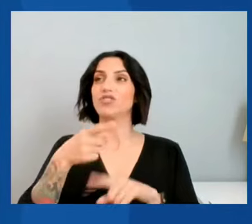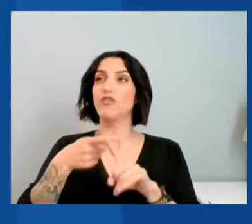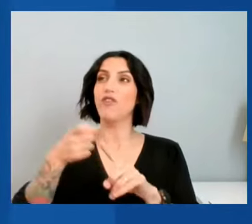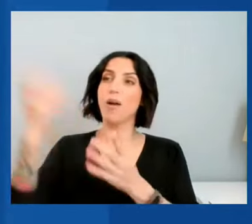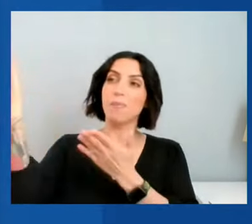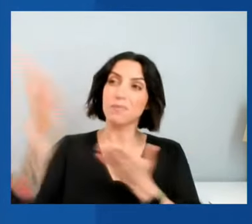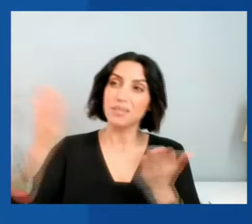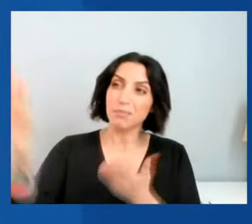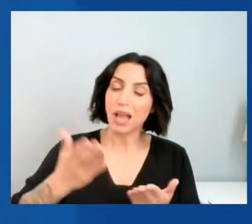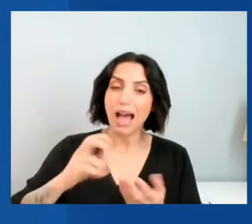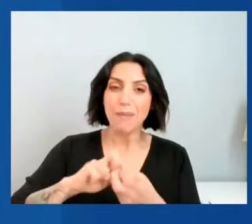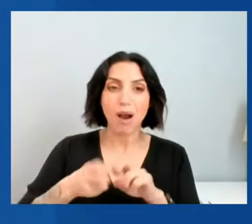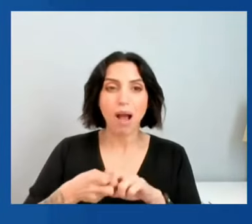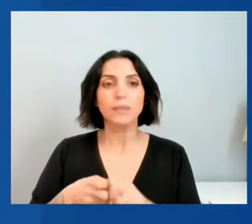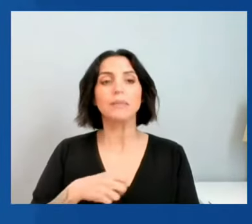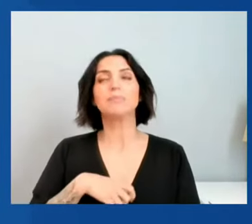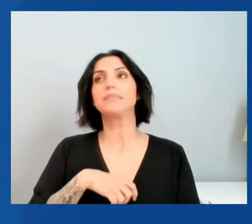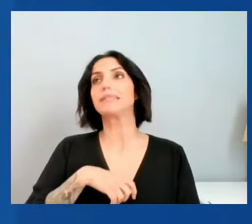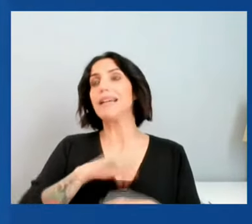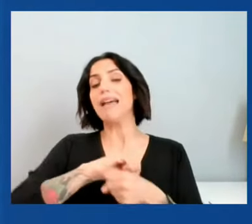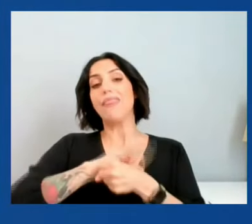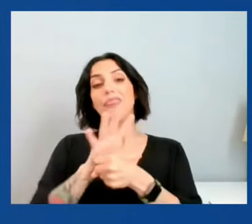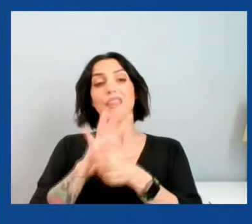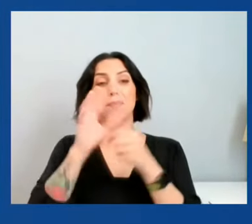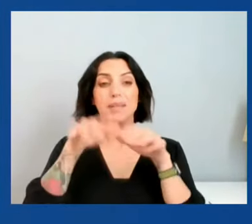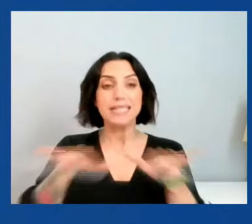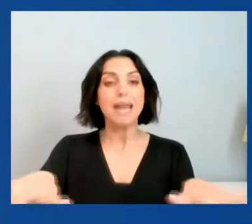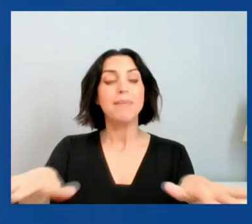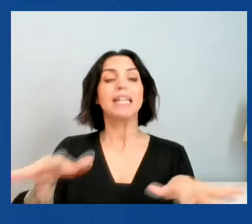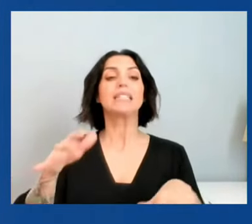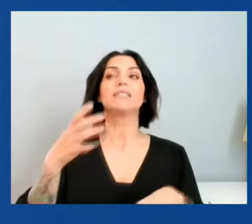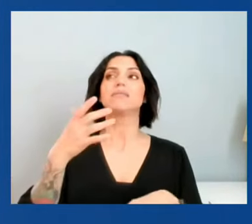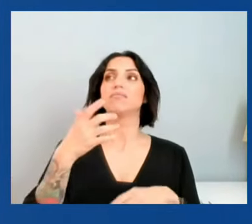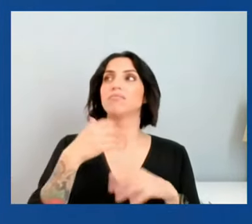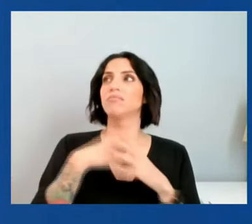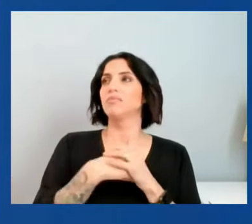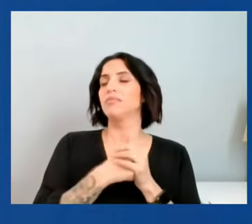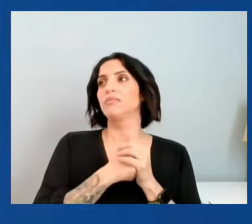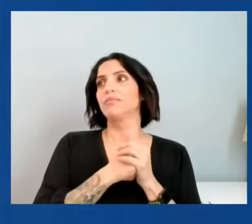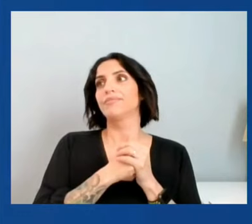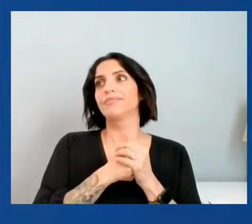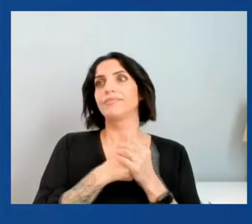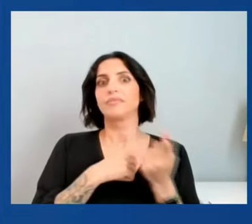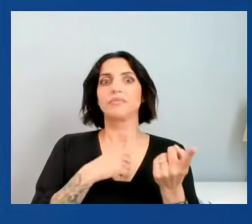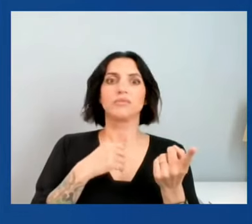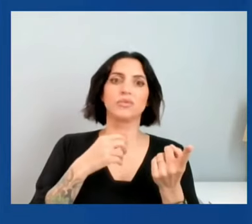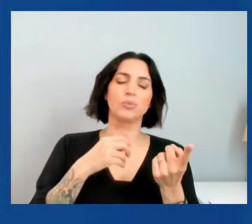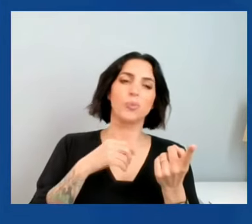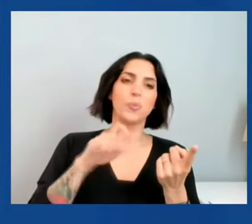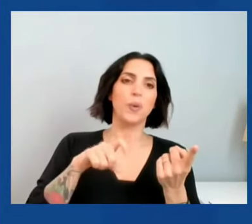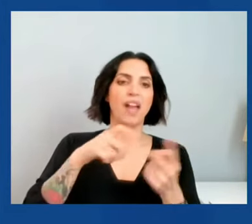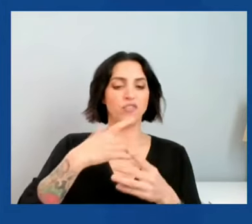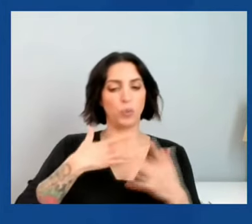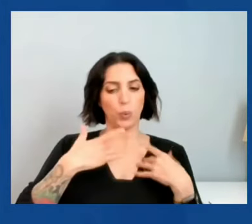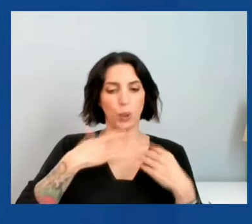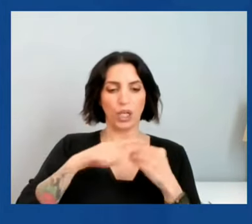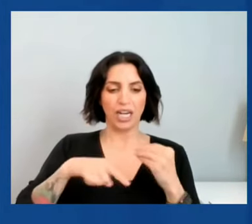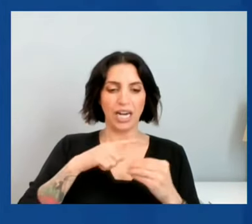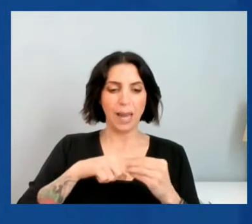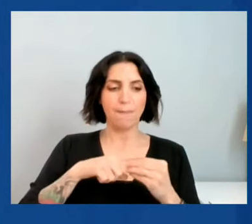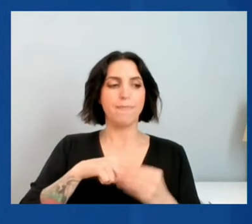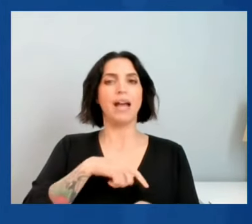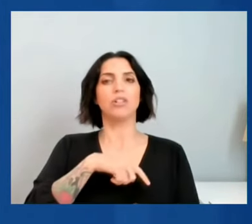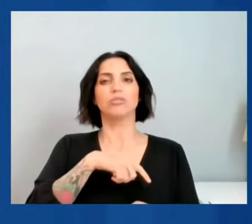pandemic, we now have to worry about bottlenecks from a pandemic in